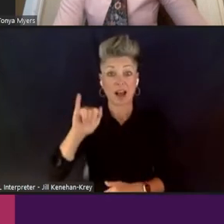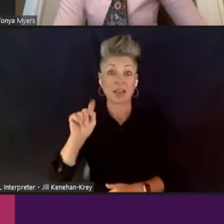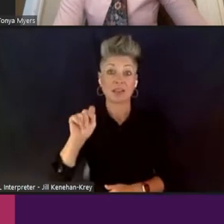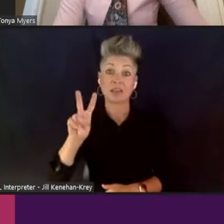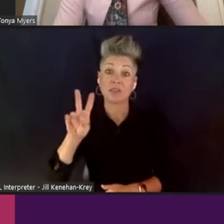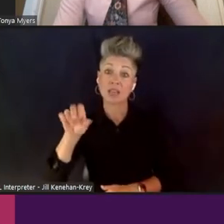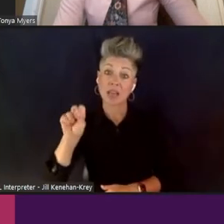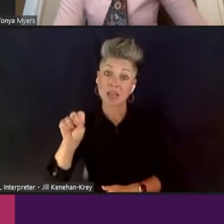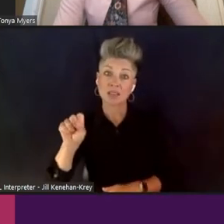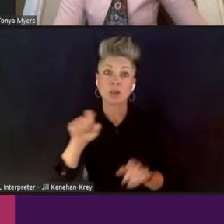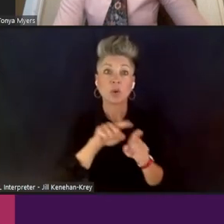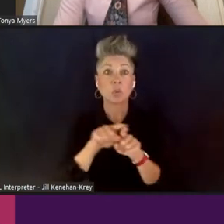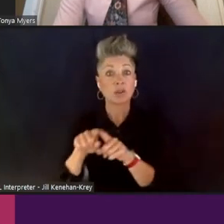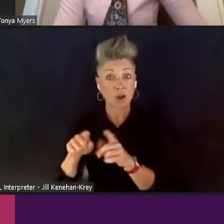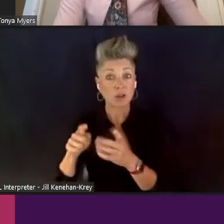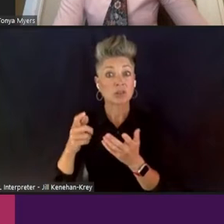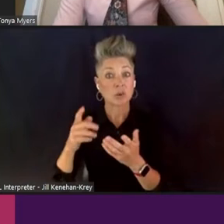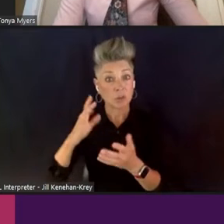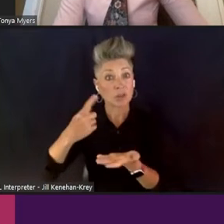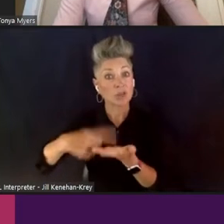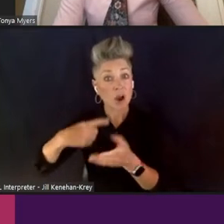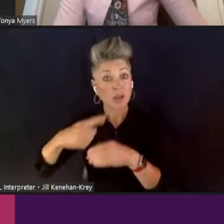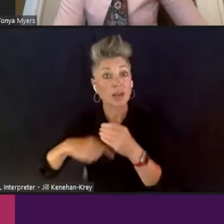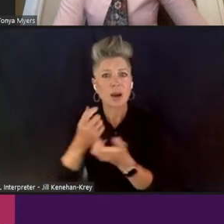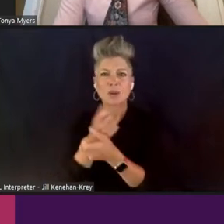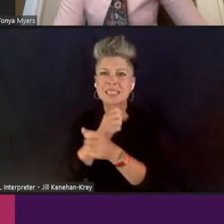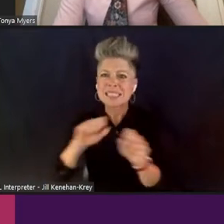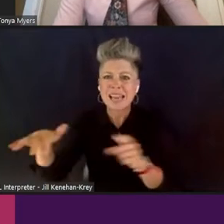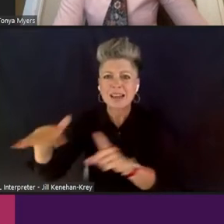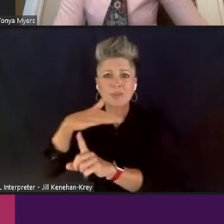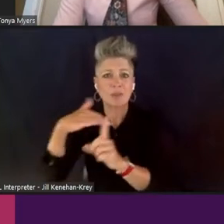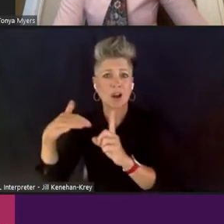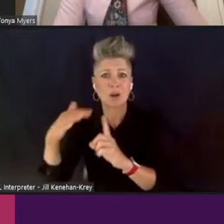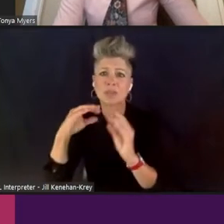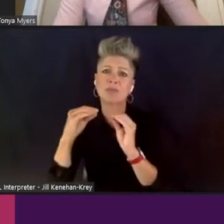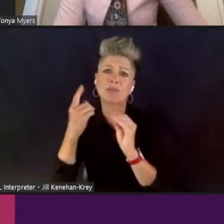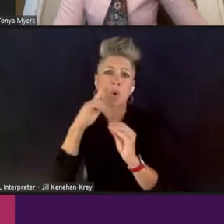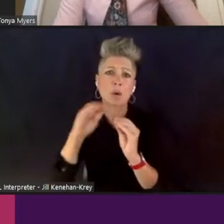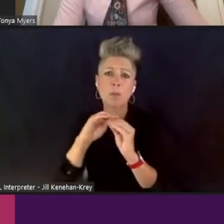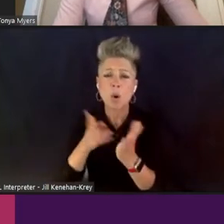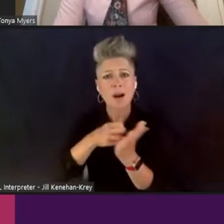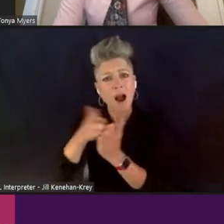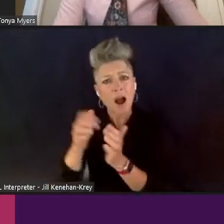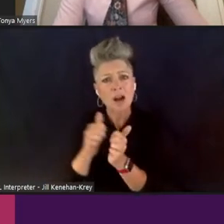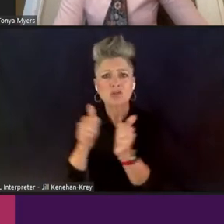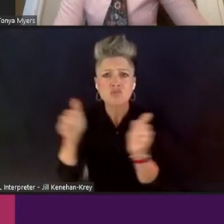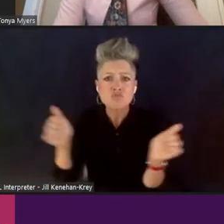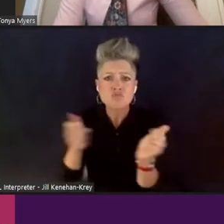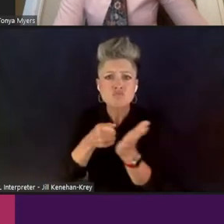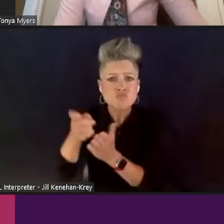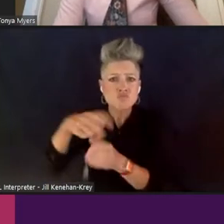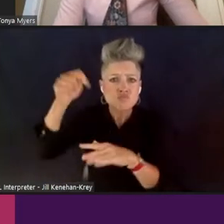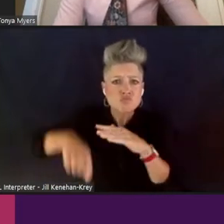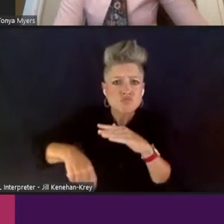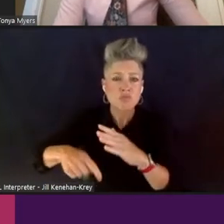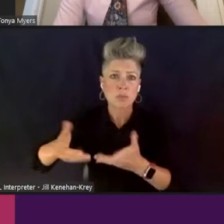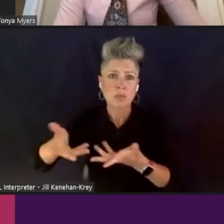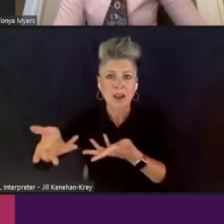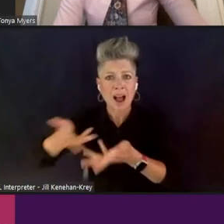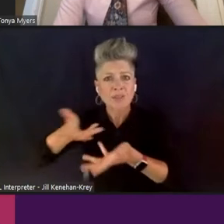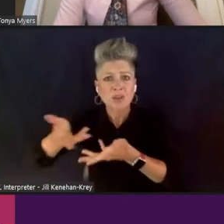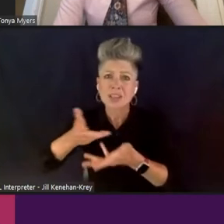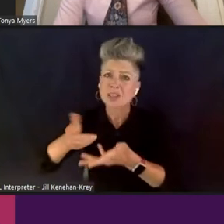And that is safe environments for deeper dive conversations that allow for people to truly communicate